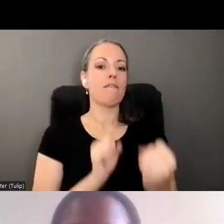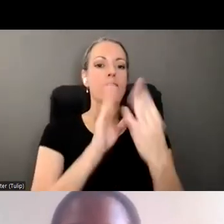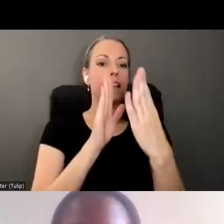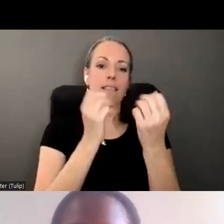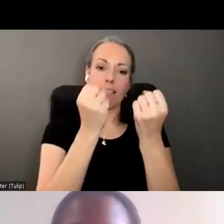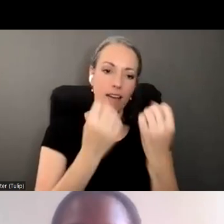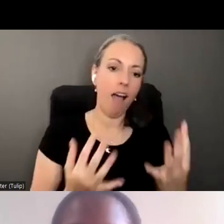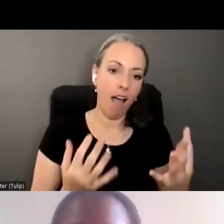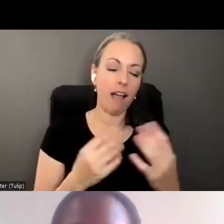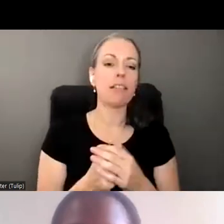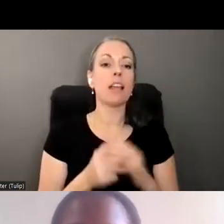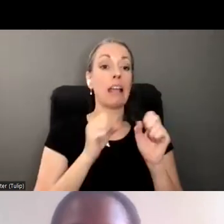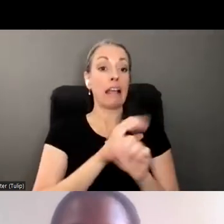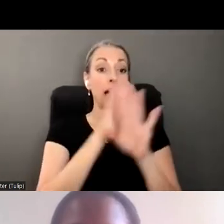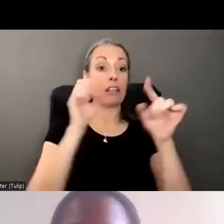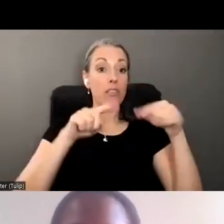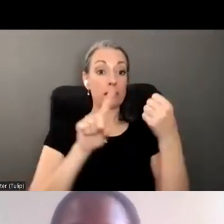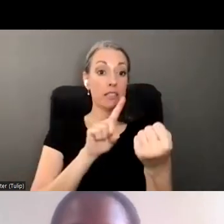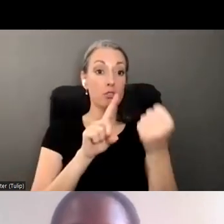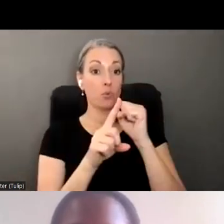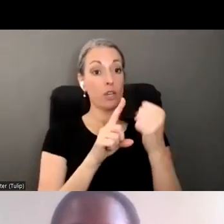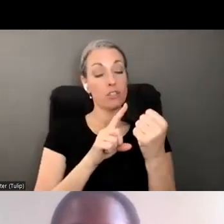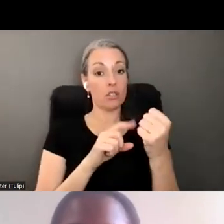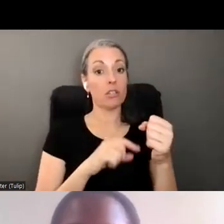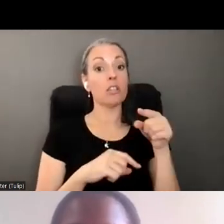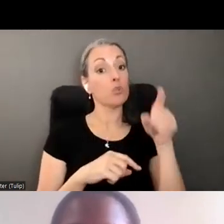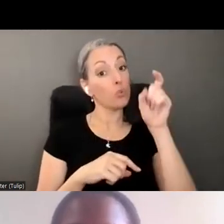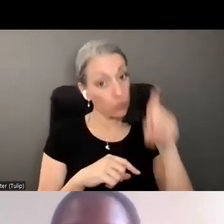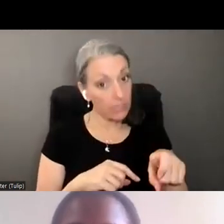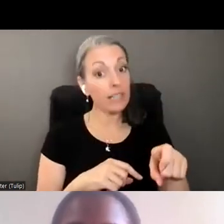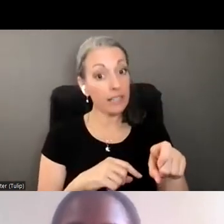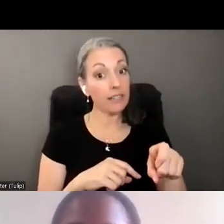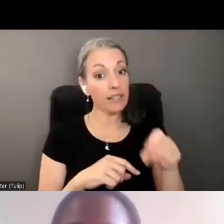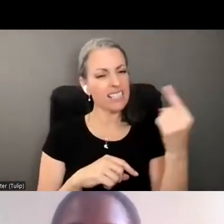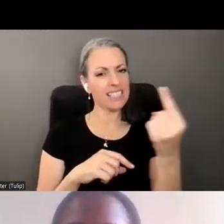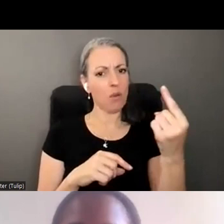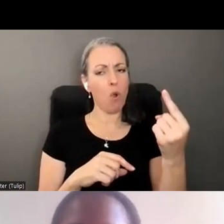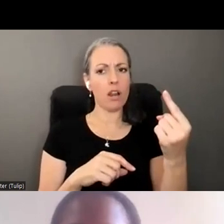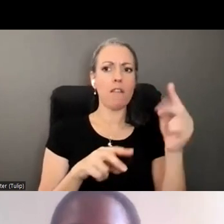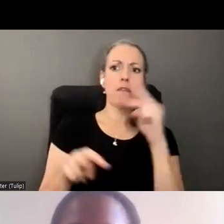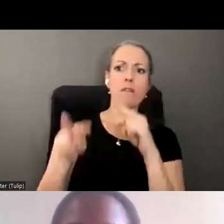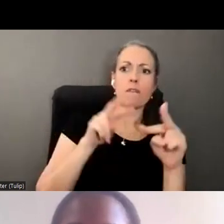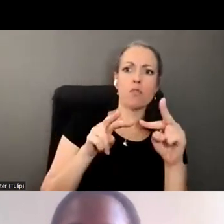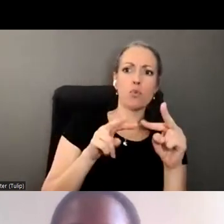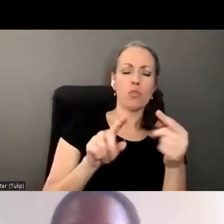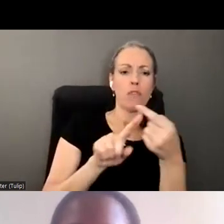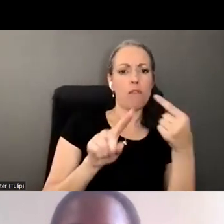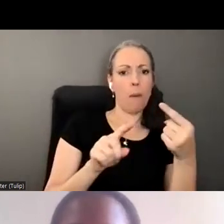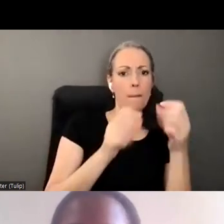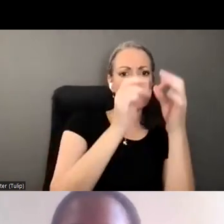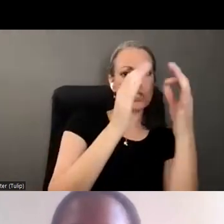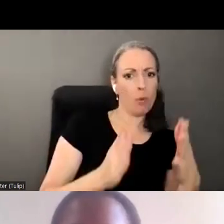You know, clearly this is a situation where you really need unbiased, objective translators, because you've got